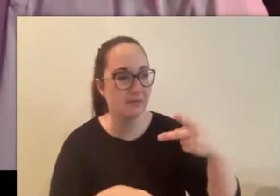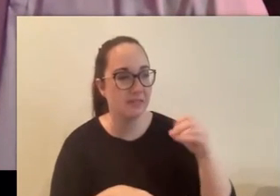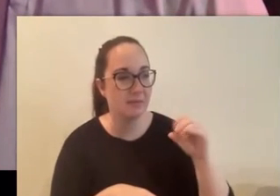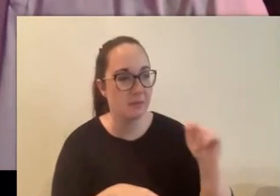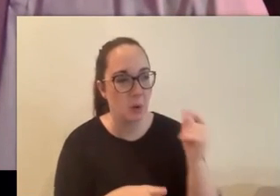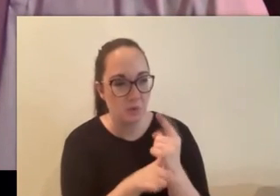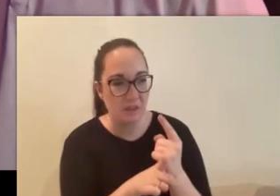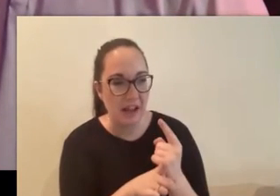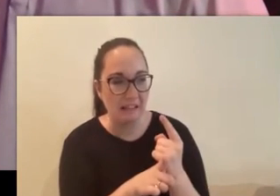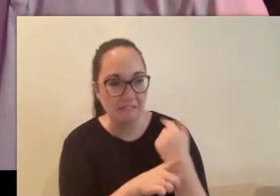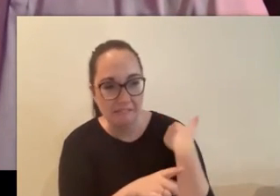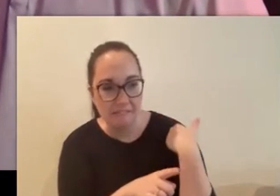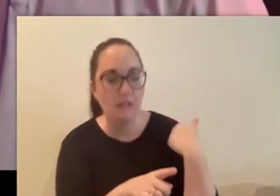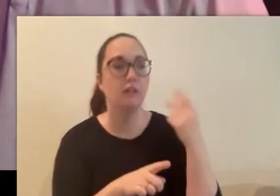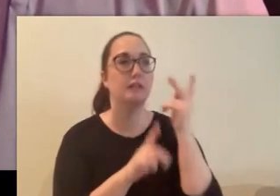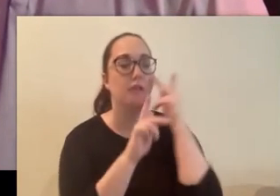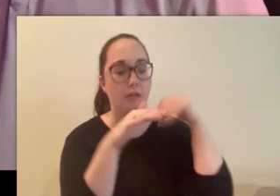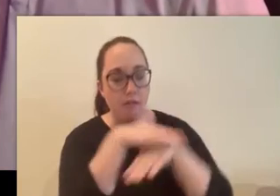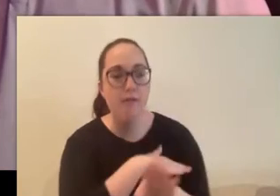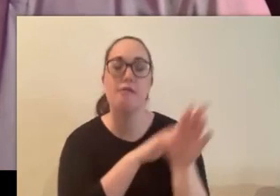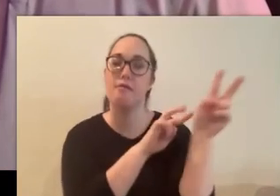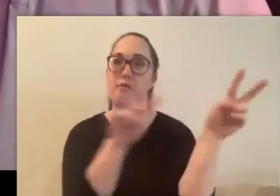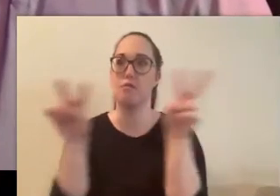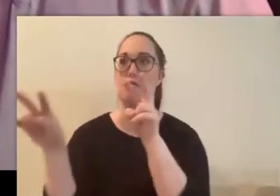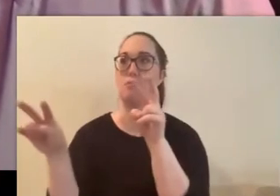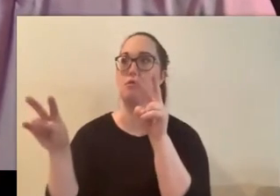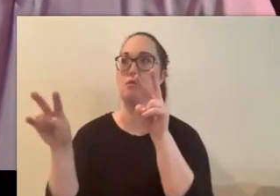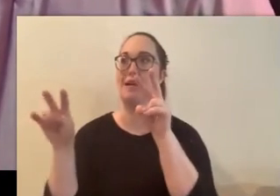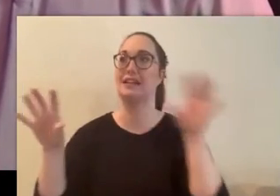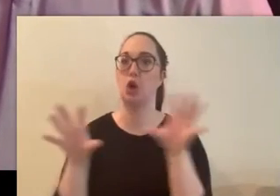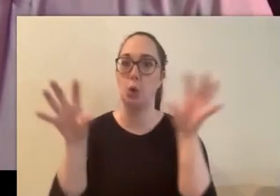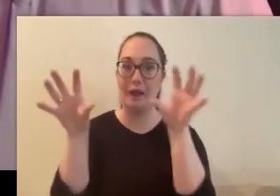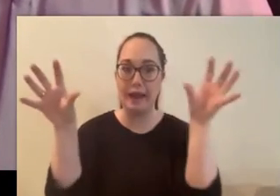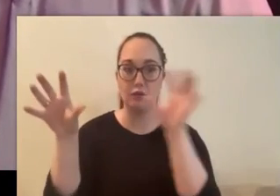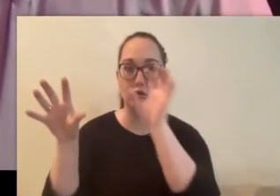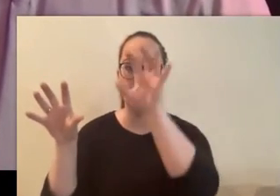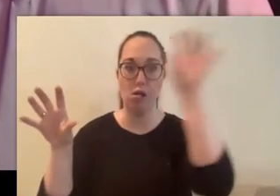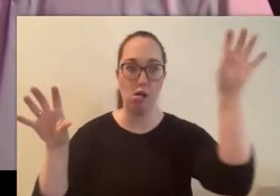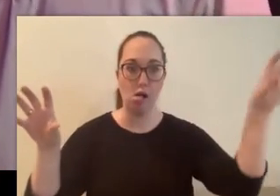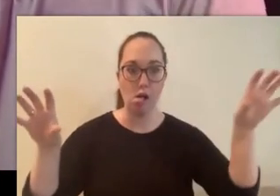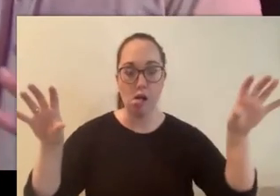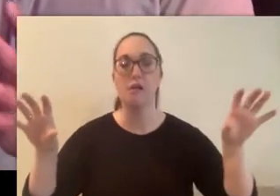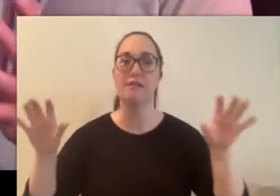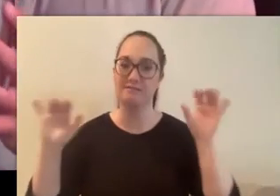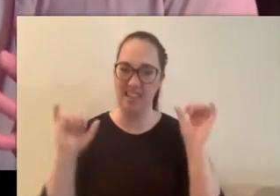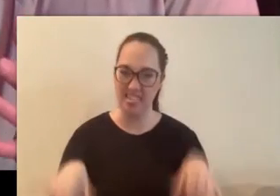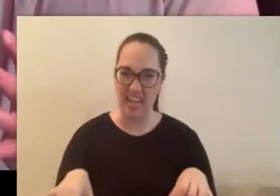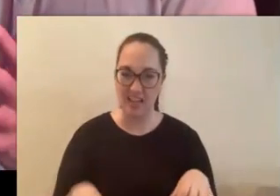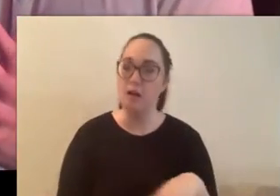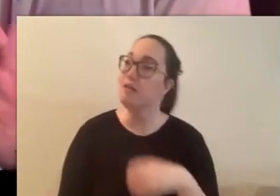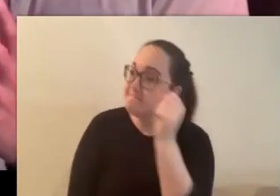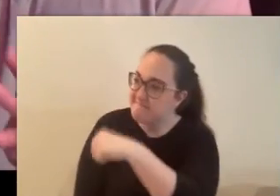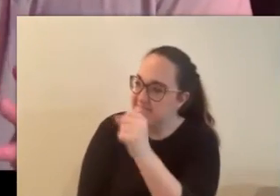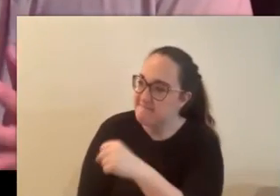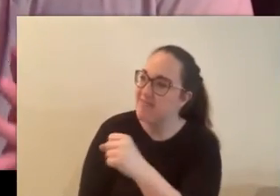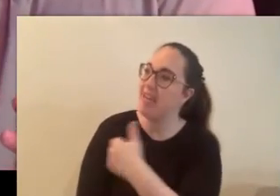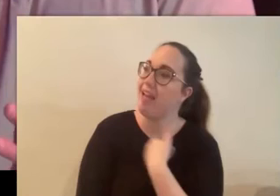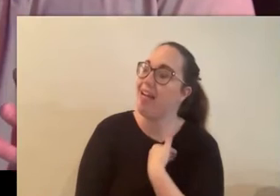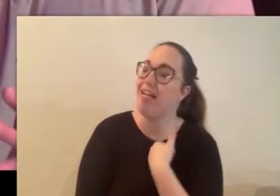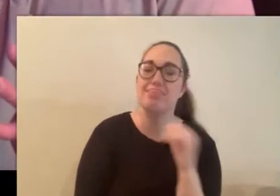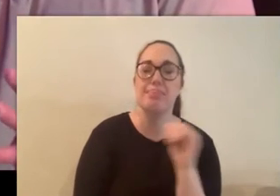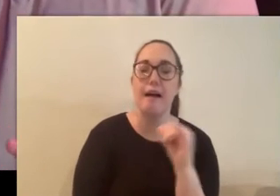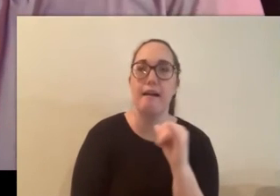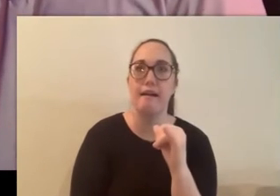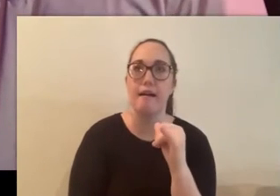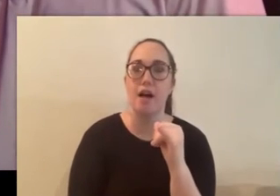there's halloween decorations everywhere i just want to like go oh my gosh they had a freaking um a skull